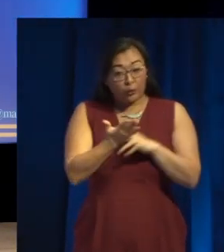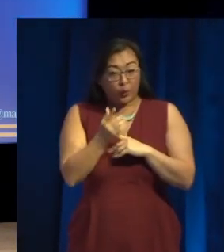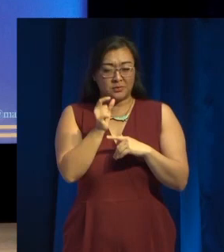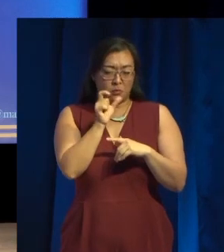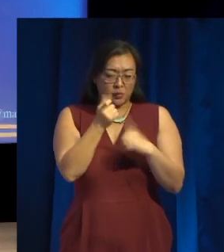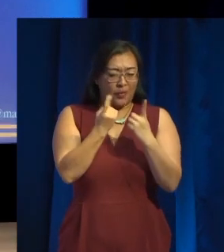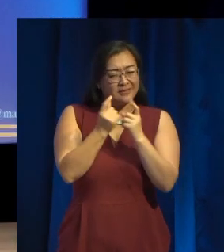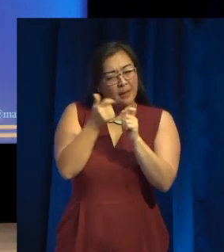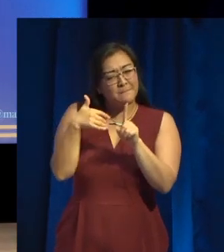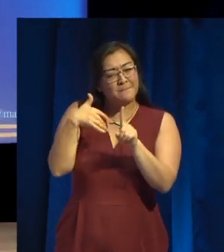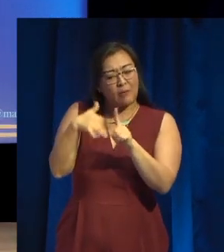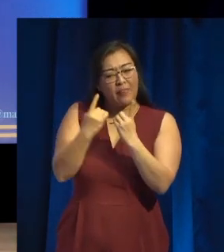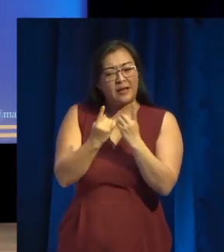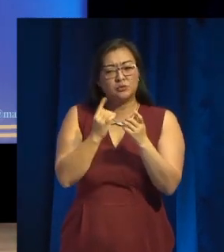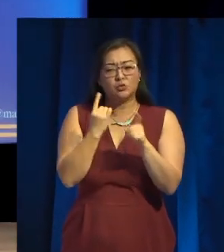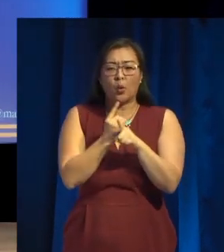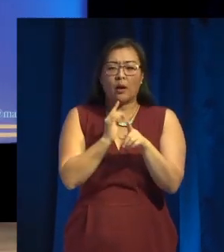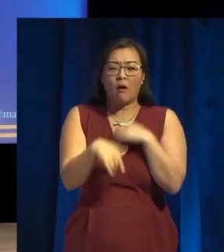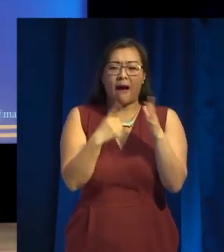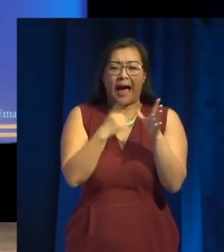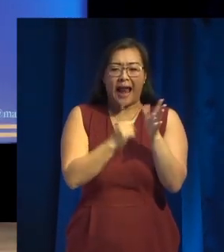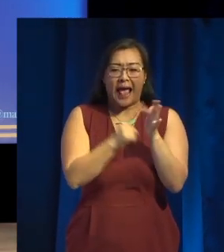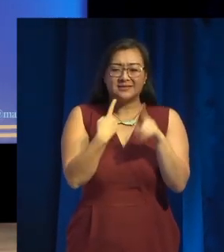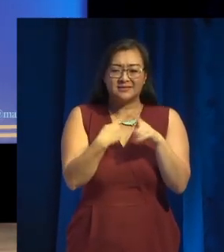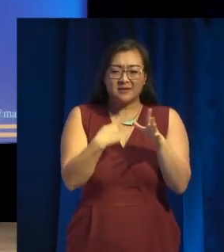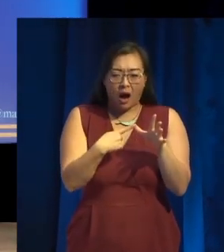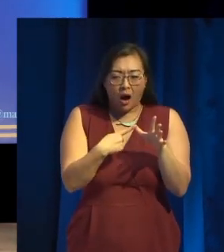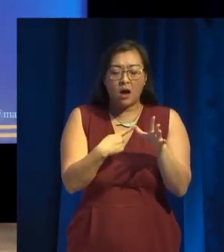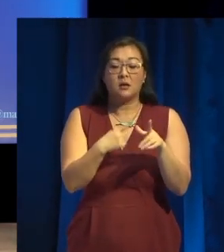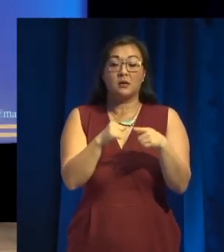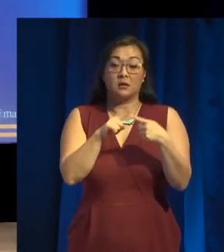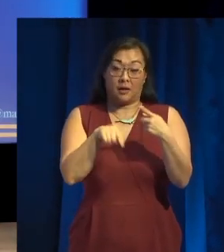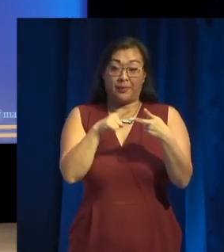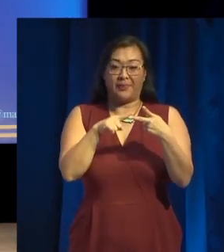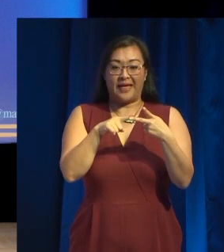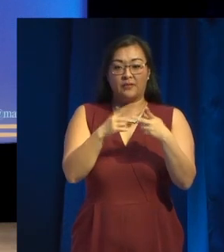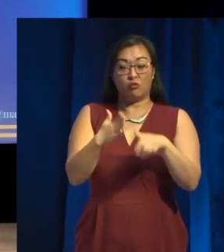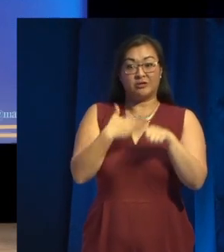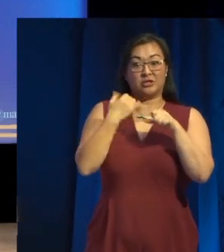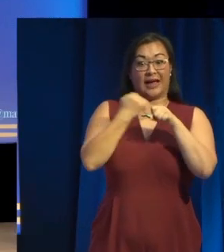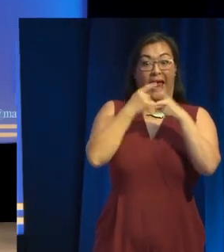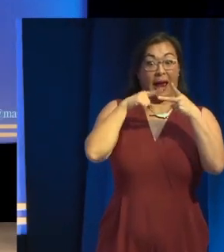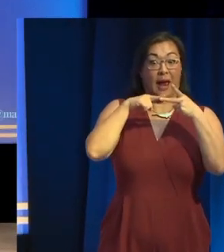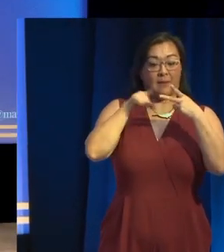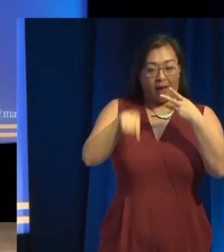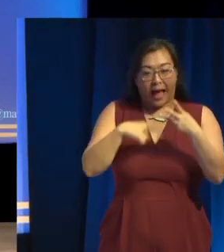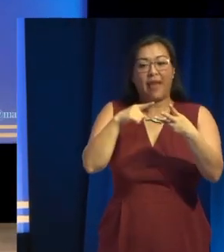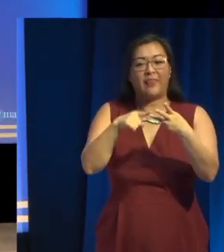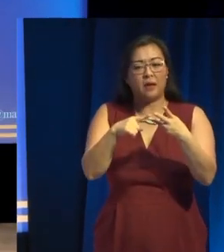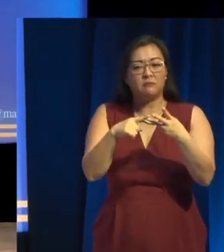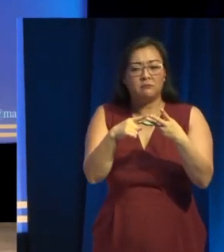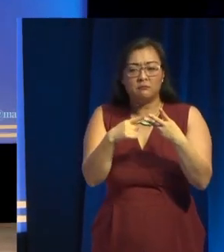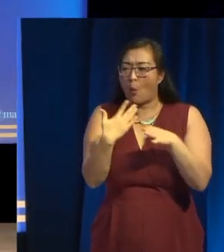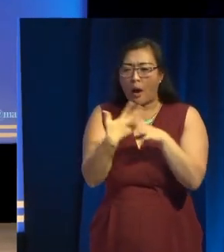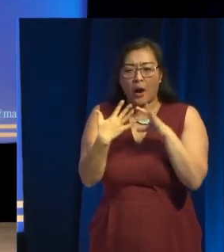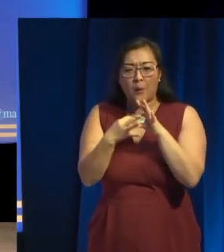on Alexa, the game itself, the original game, and the process of working with voice only. Just because there's no screen, all of a sudden, lots of